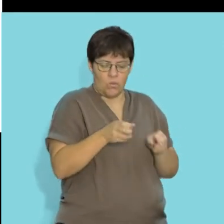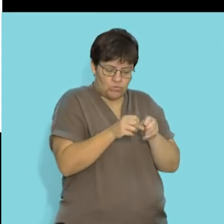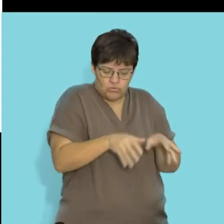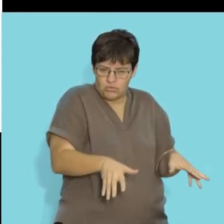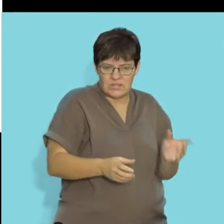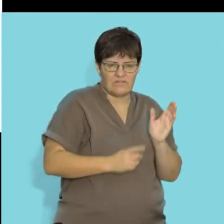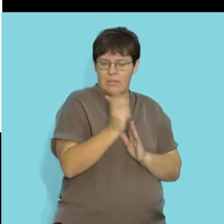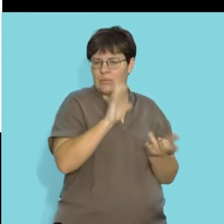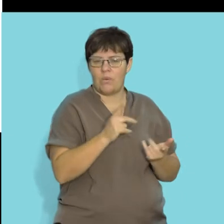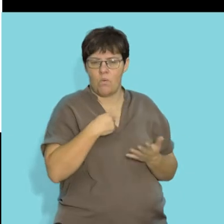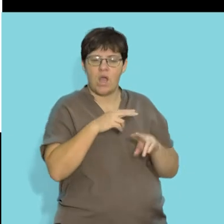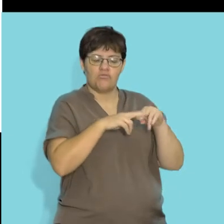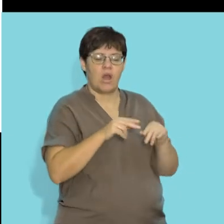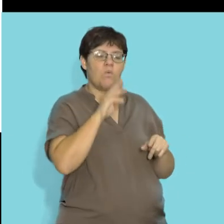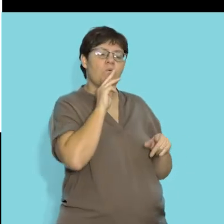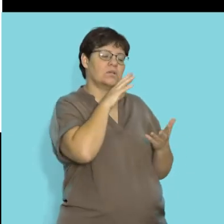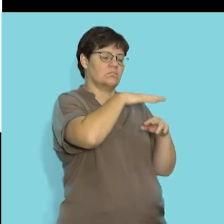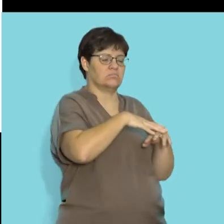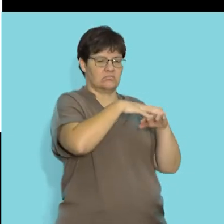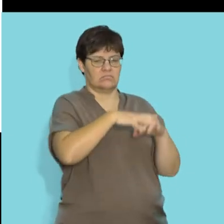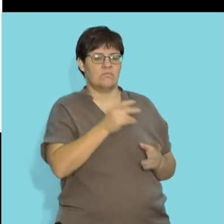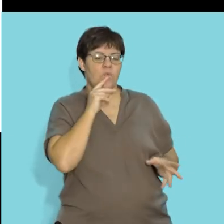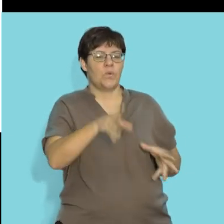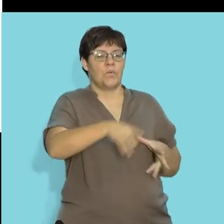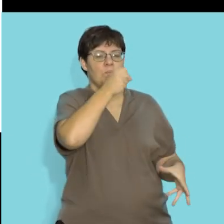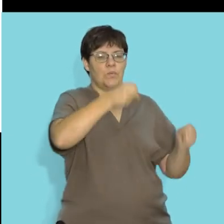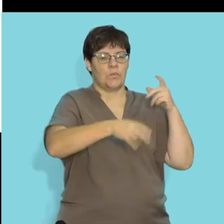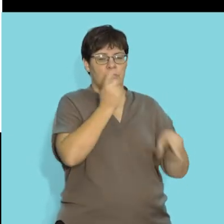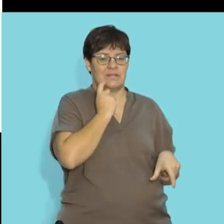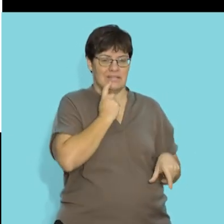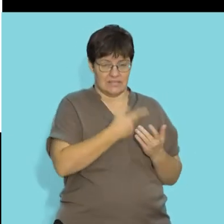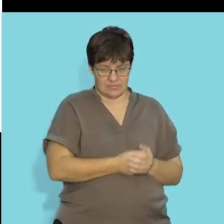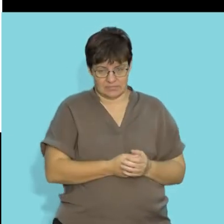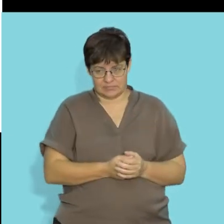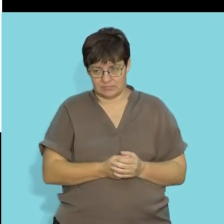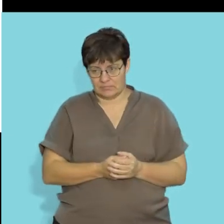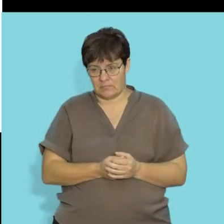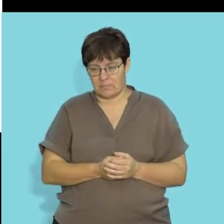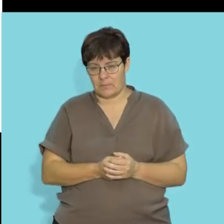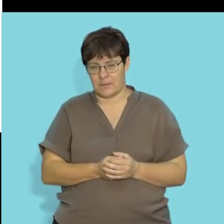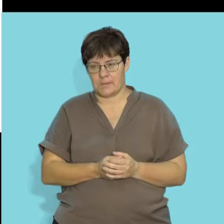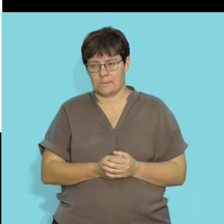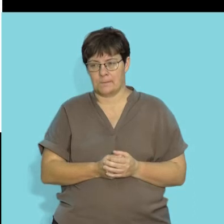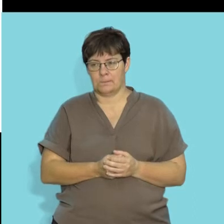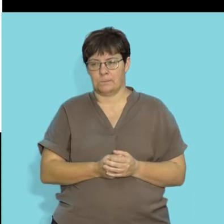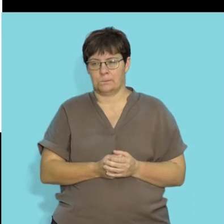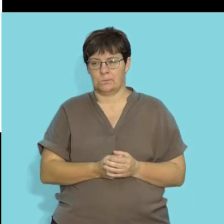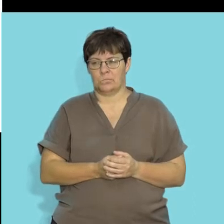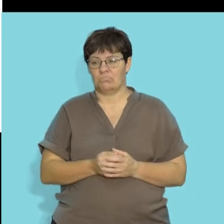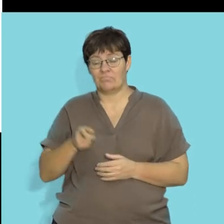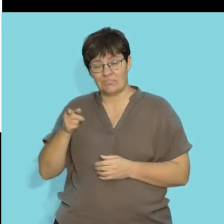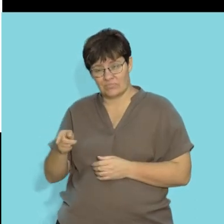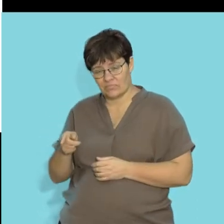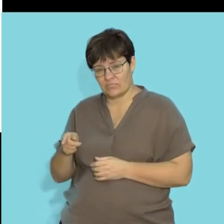underdeveloped root system because they rely on the water and they easily absorb the water from the bottom of their leaves.